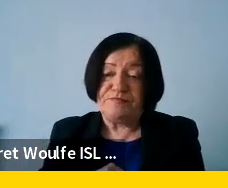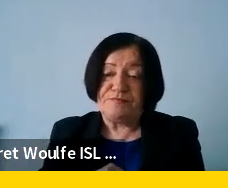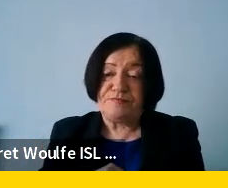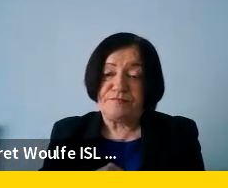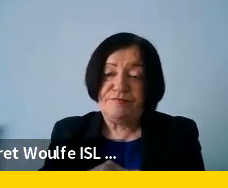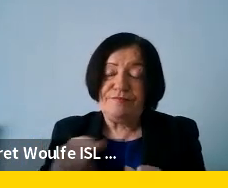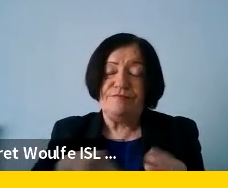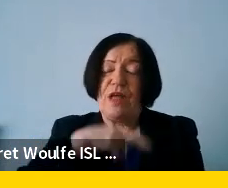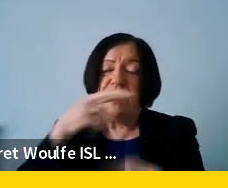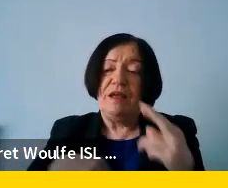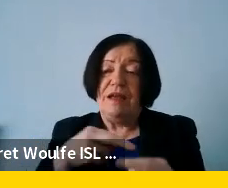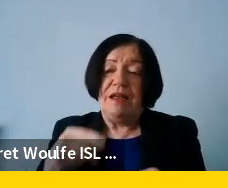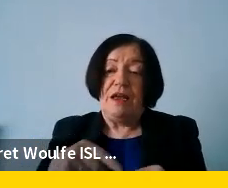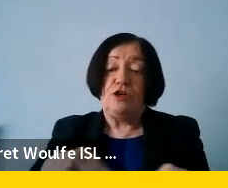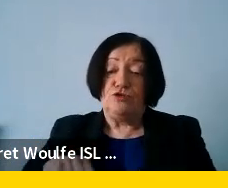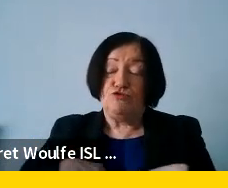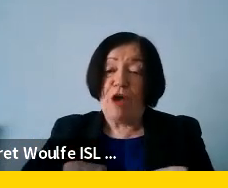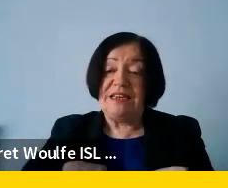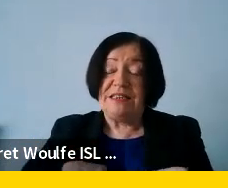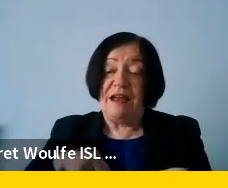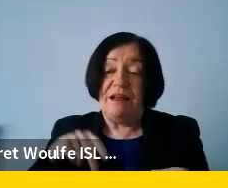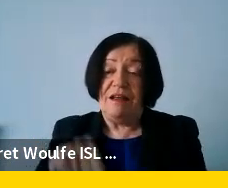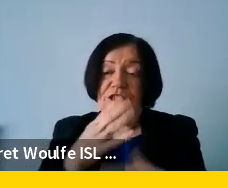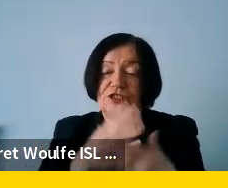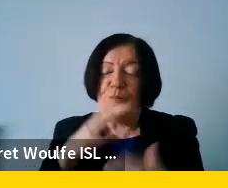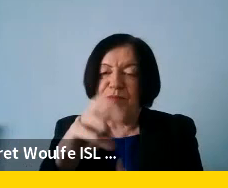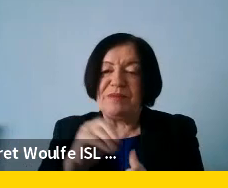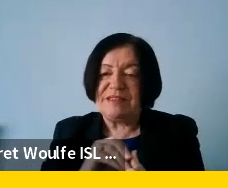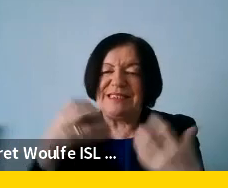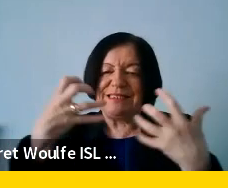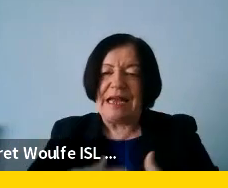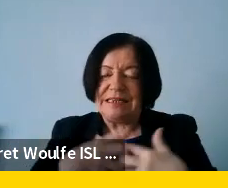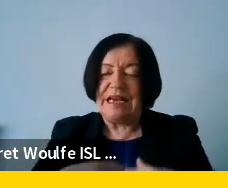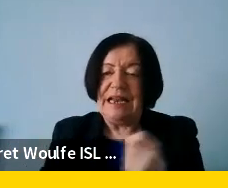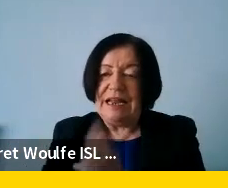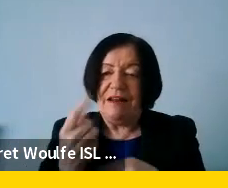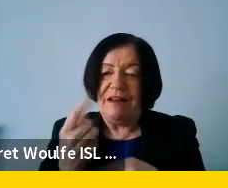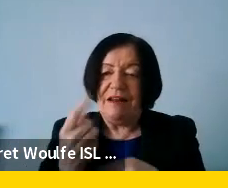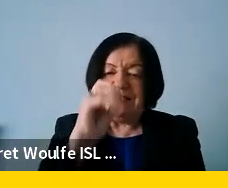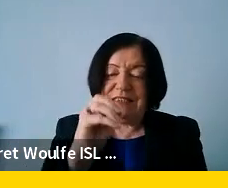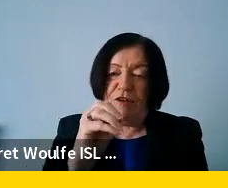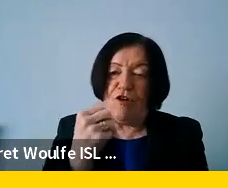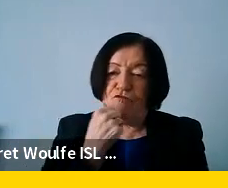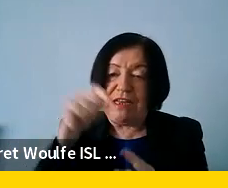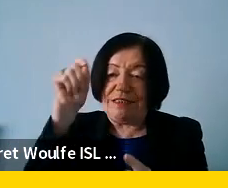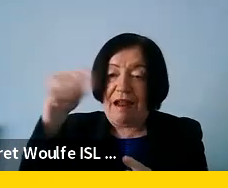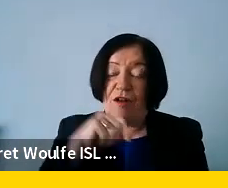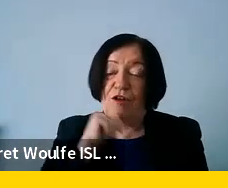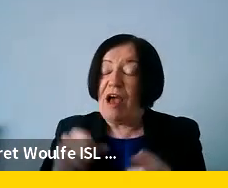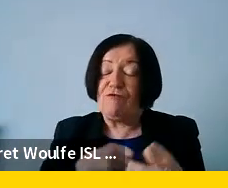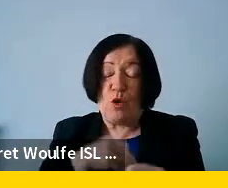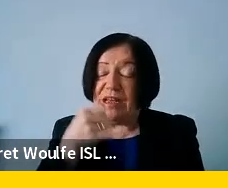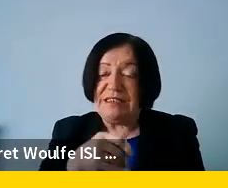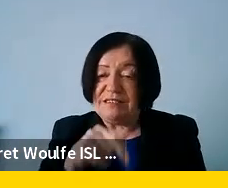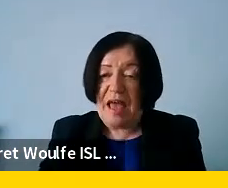Then around net neutrality, there are some specific technical issues around zero rating. You don't have to go into